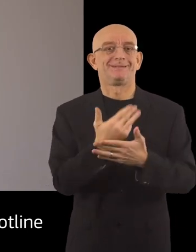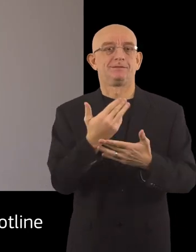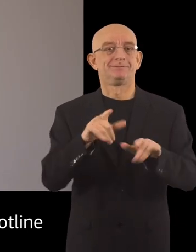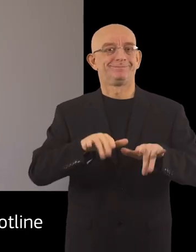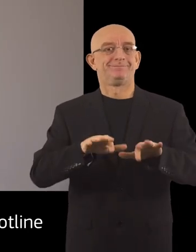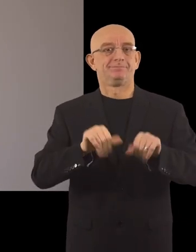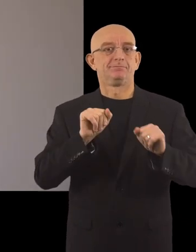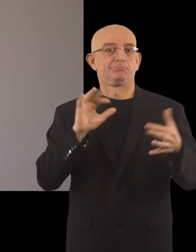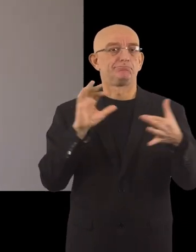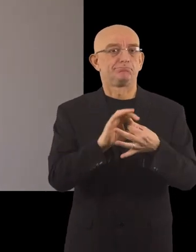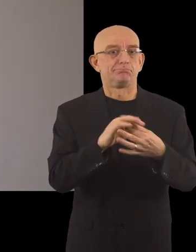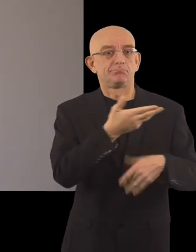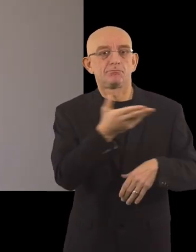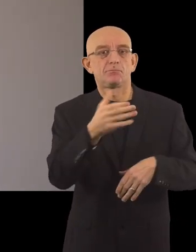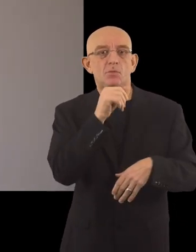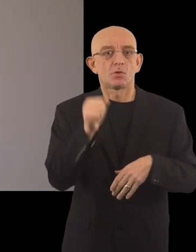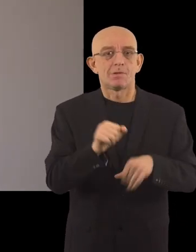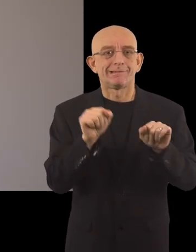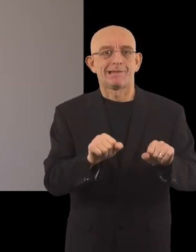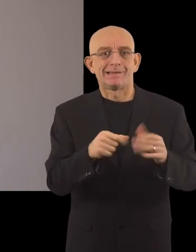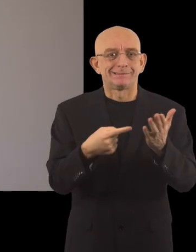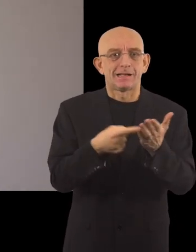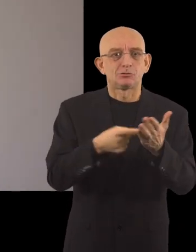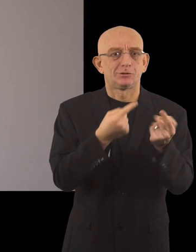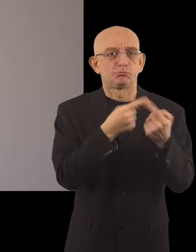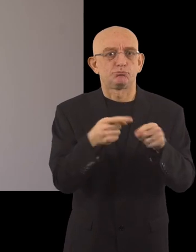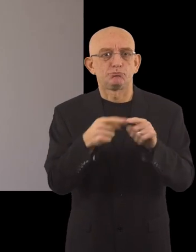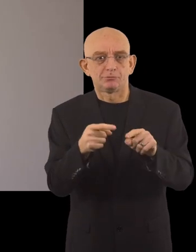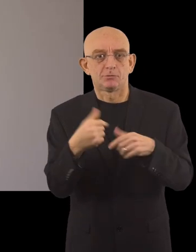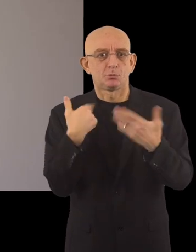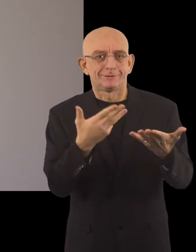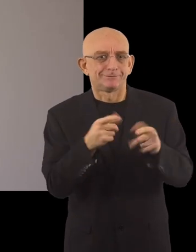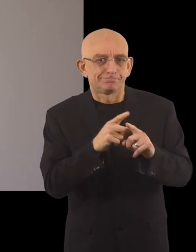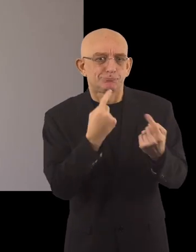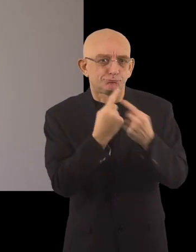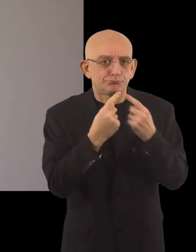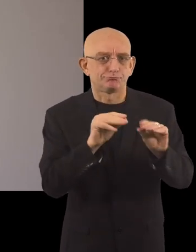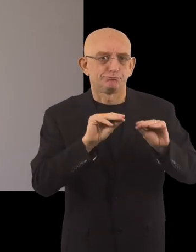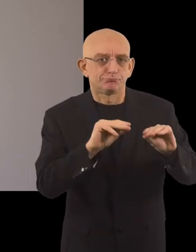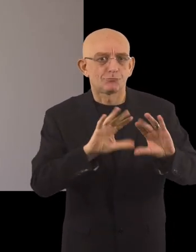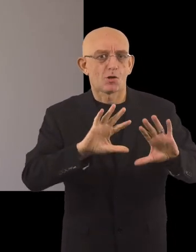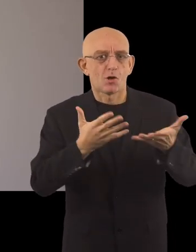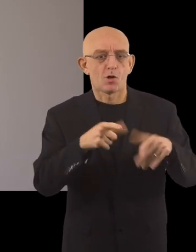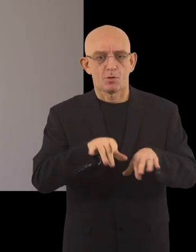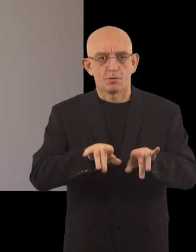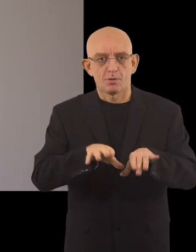advice hotline to help seniors use new technologies. We provided advice, taught seniors how to